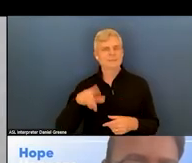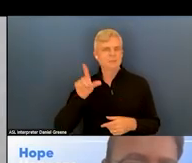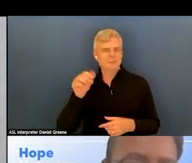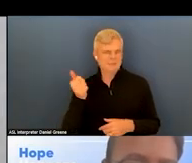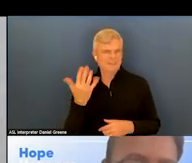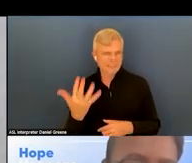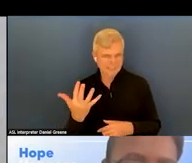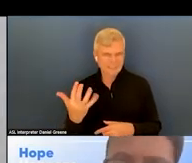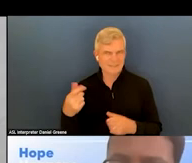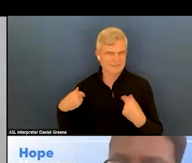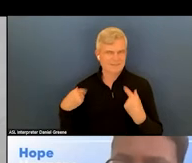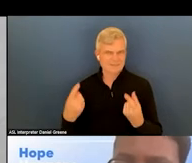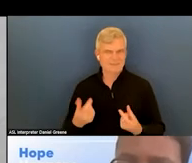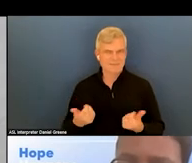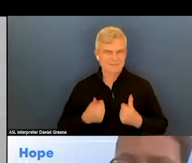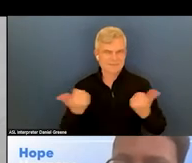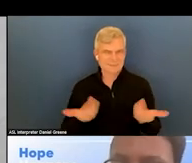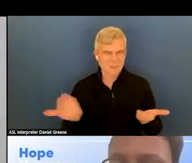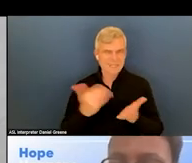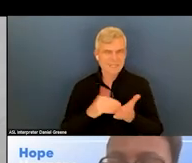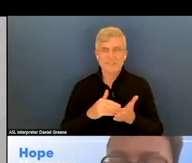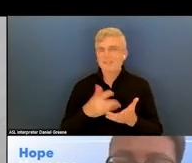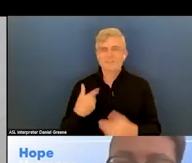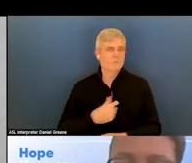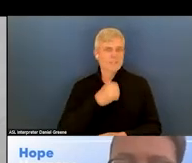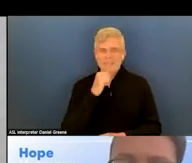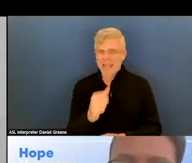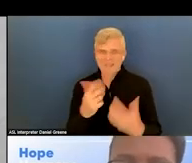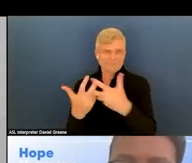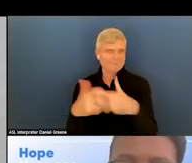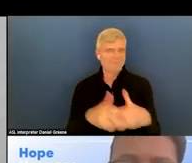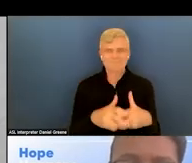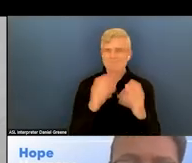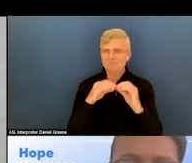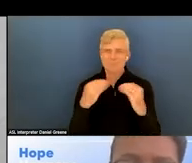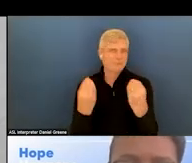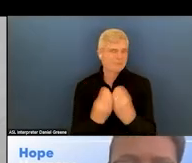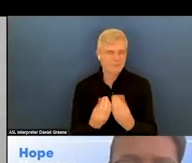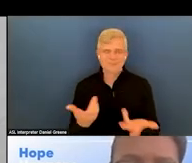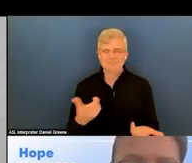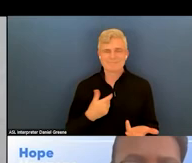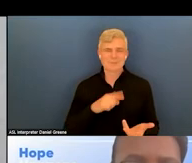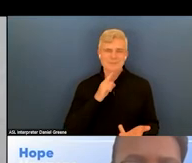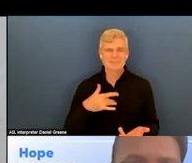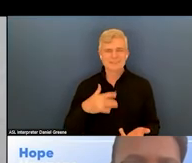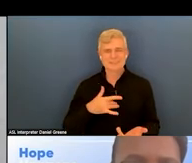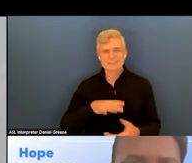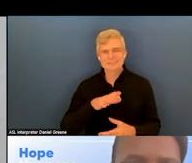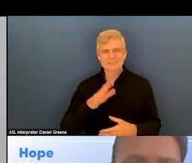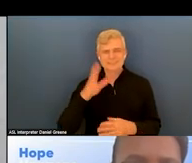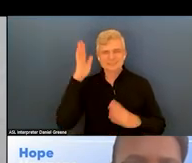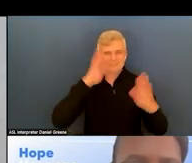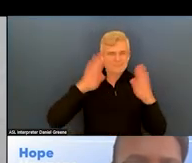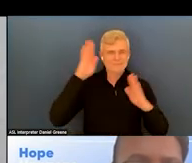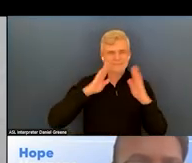we are wholly unorganized. And I'm very troubled by that. But one thing we do have